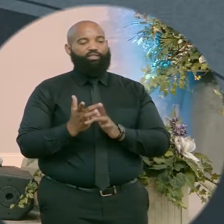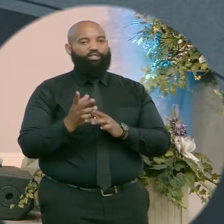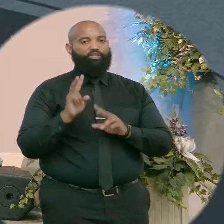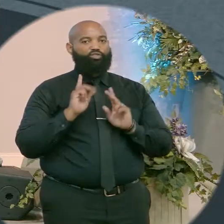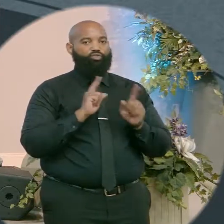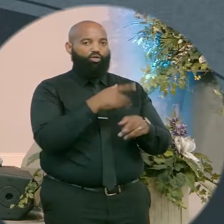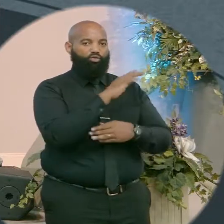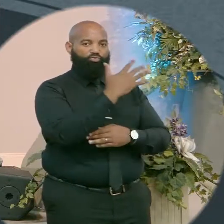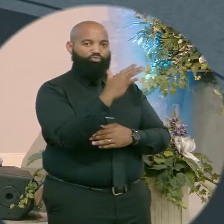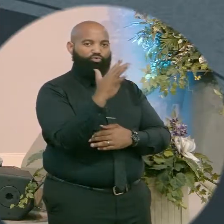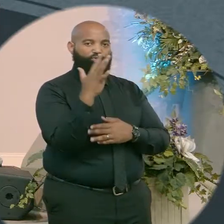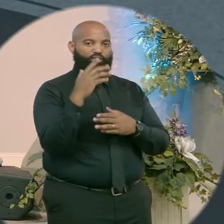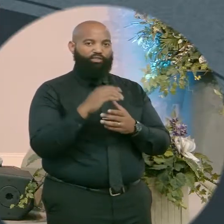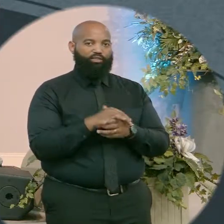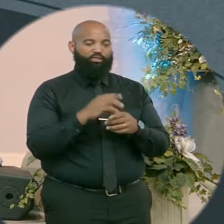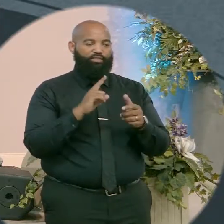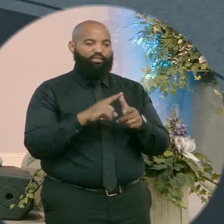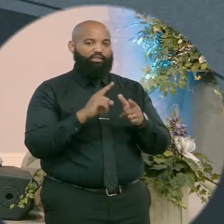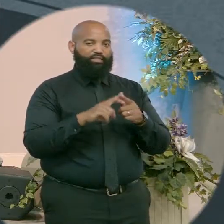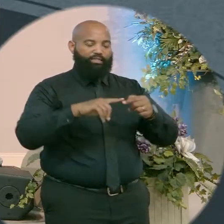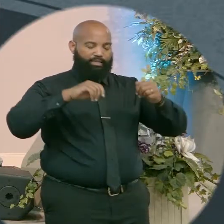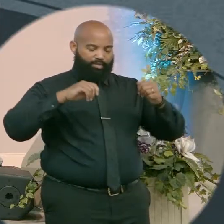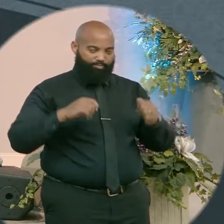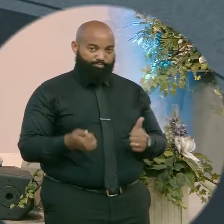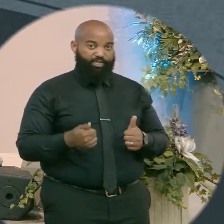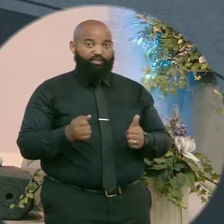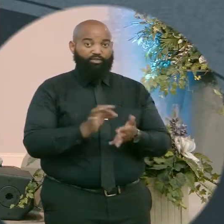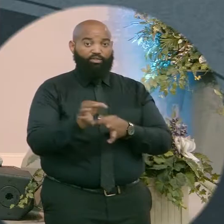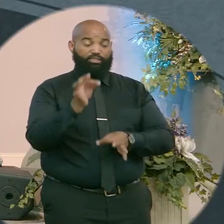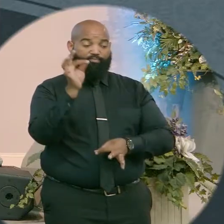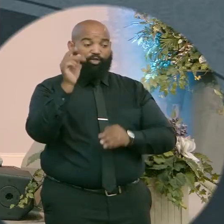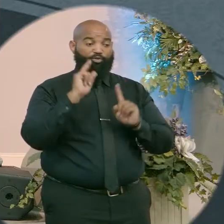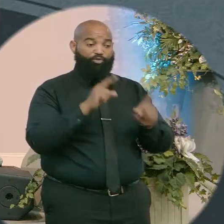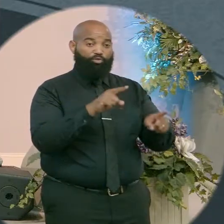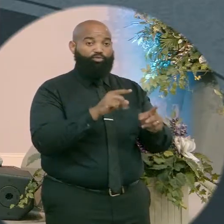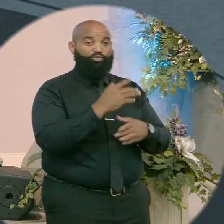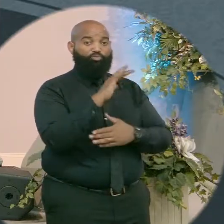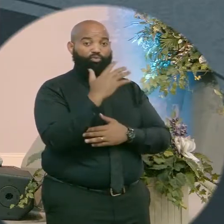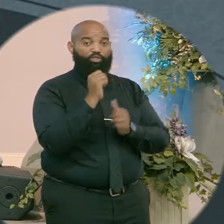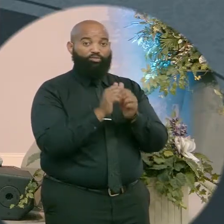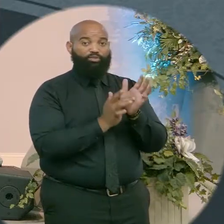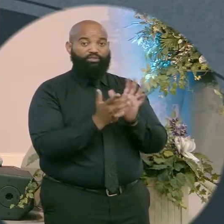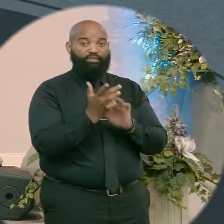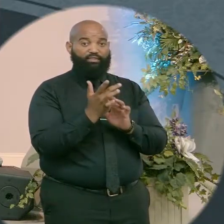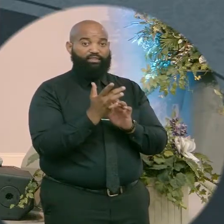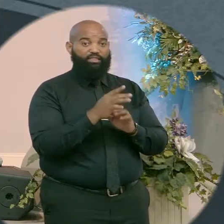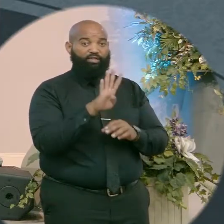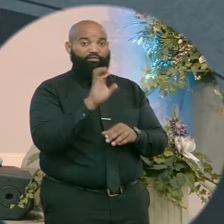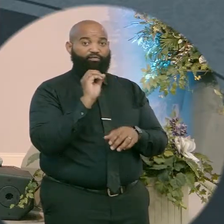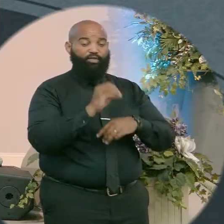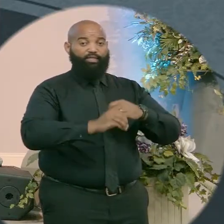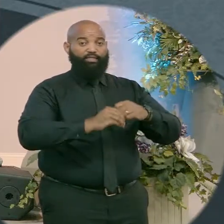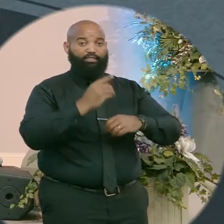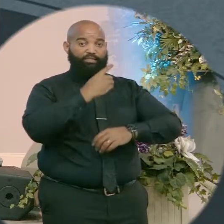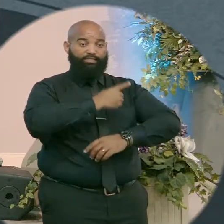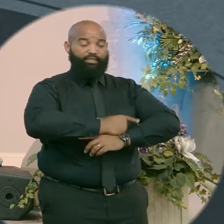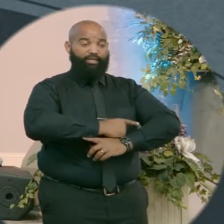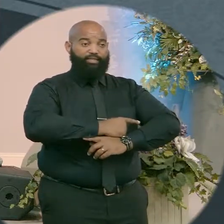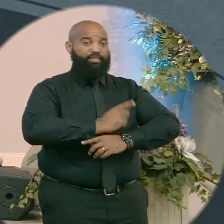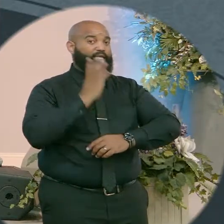Verse 12 says, the spirit immediately drove him into the wilderness and he was in the wilderness 40 days being what?